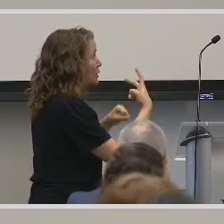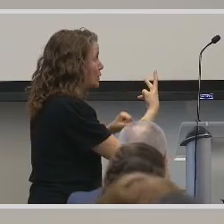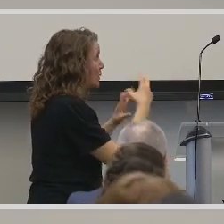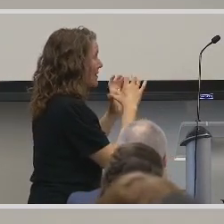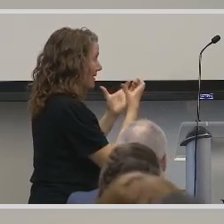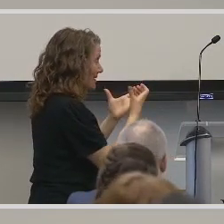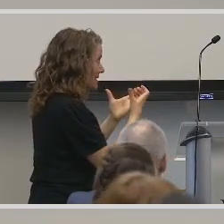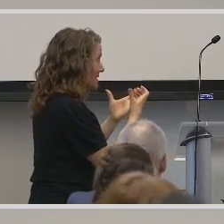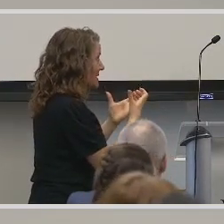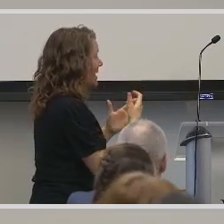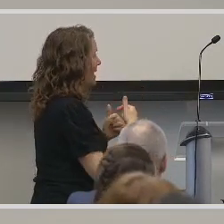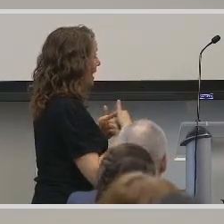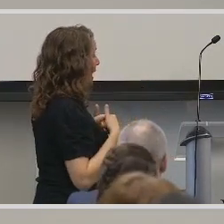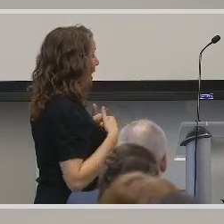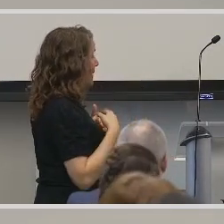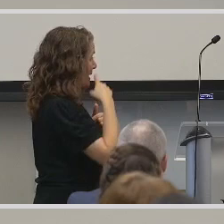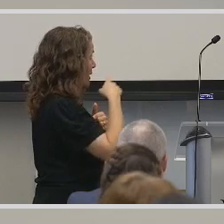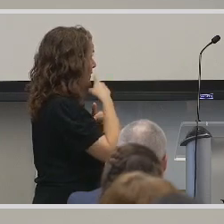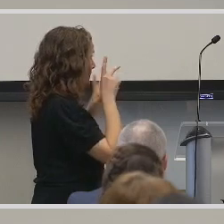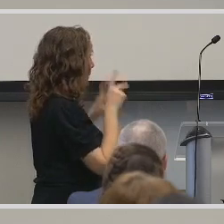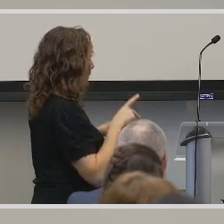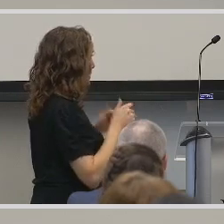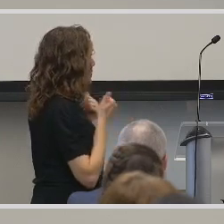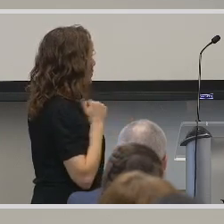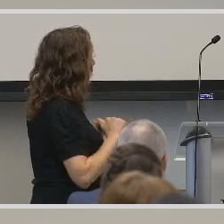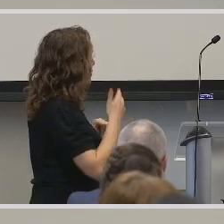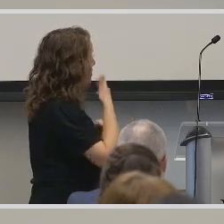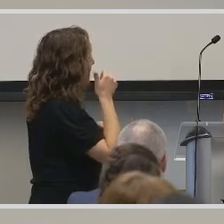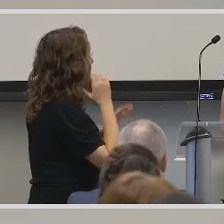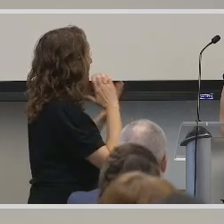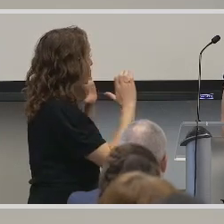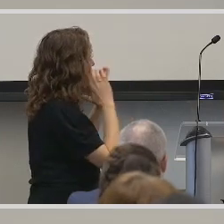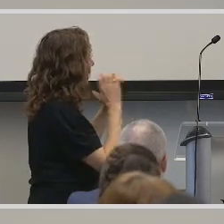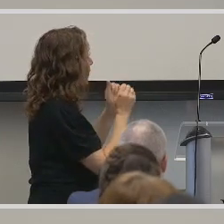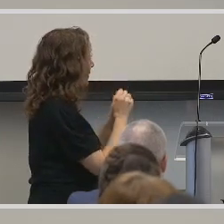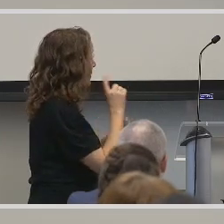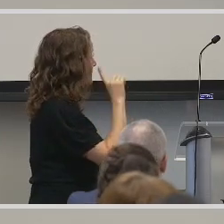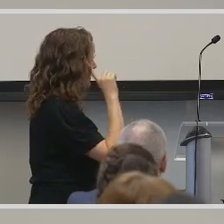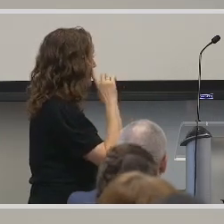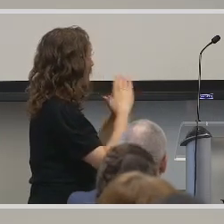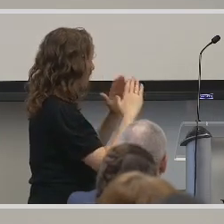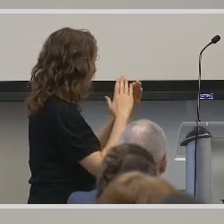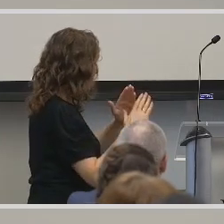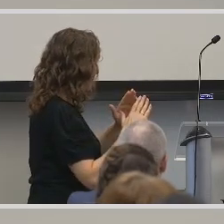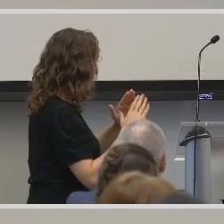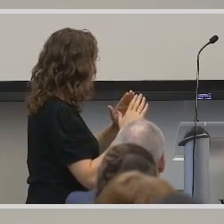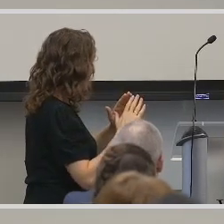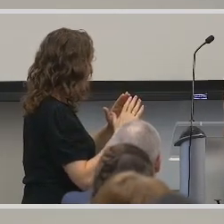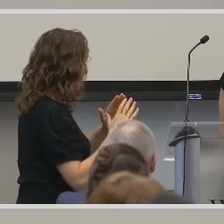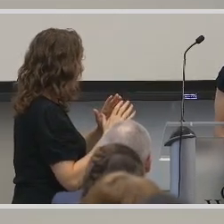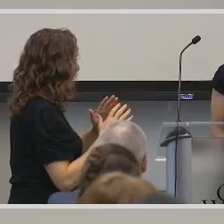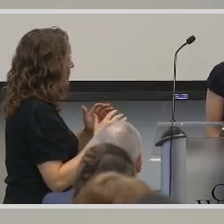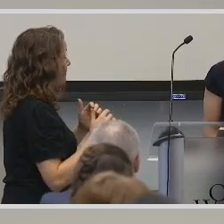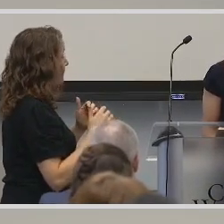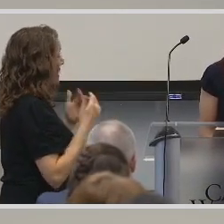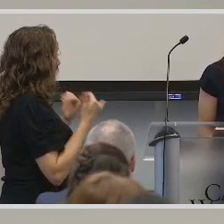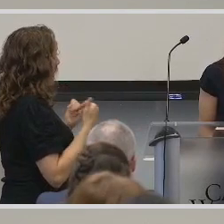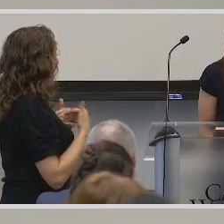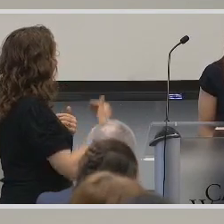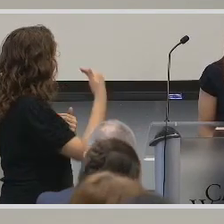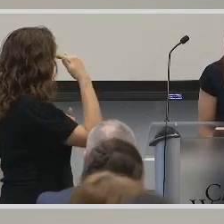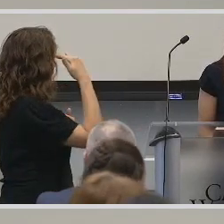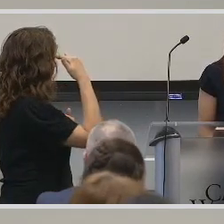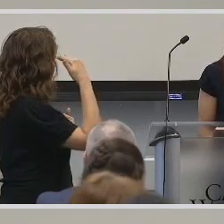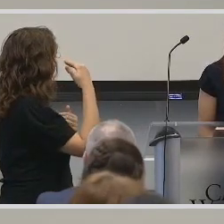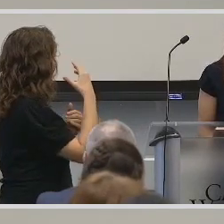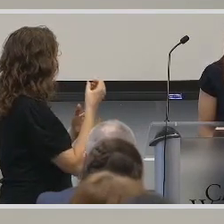question is, as a hearing person trying to best communicate with the deaf community, having the knowledge I have and